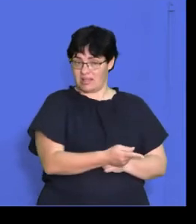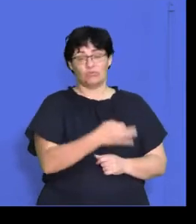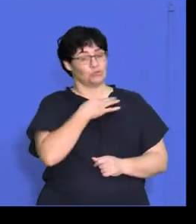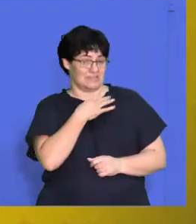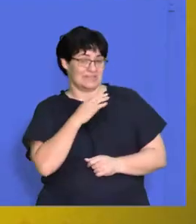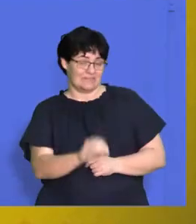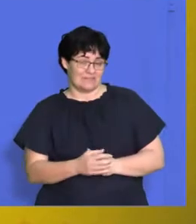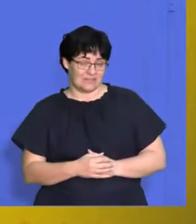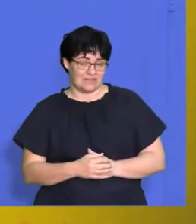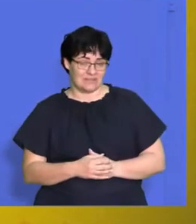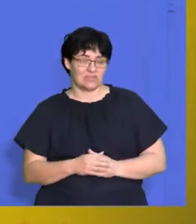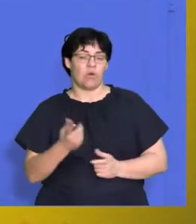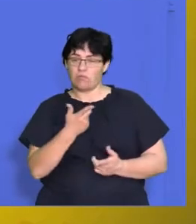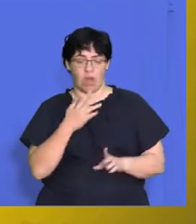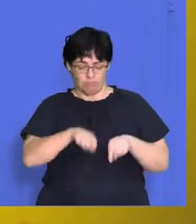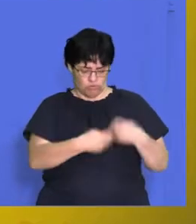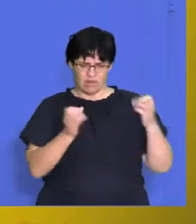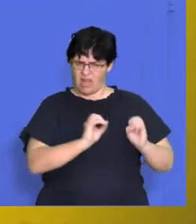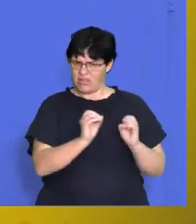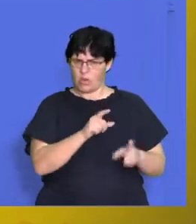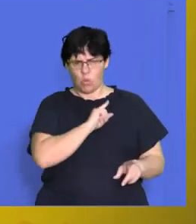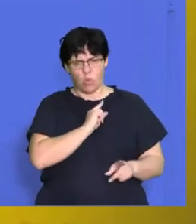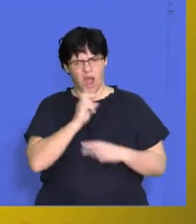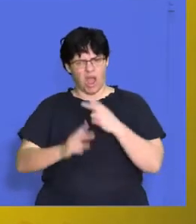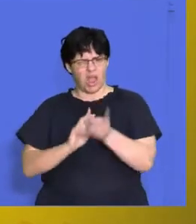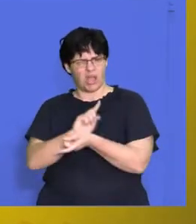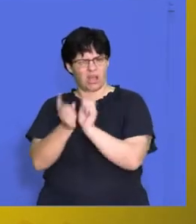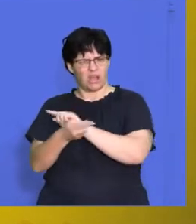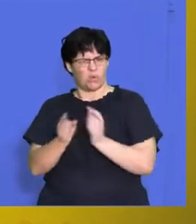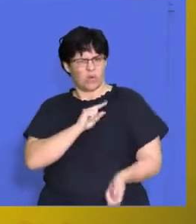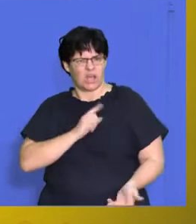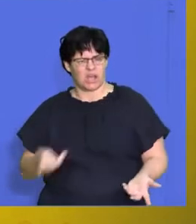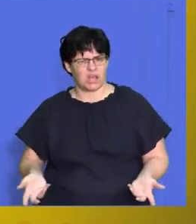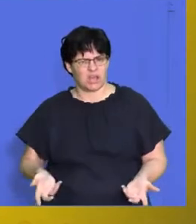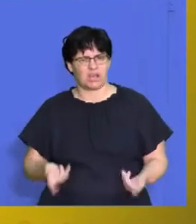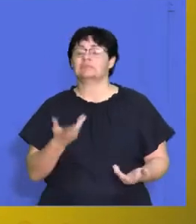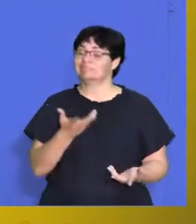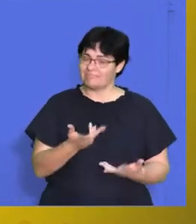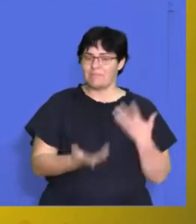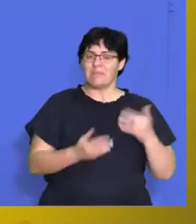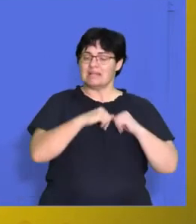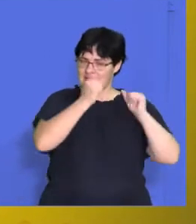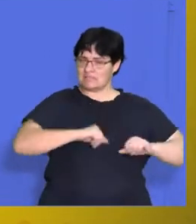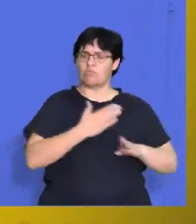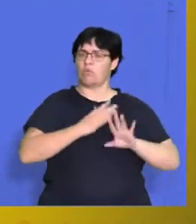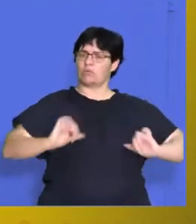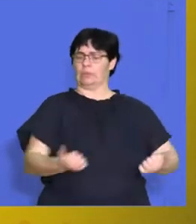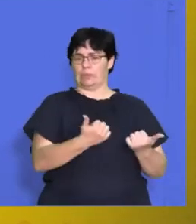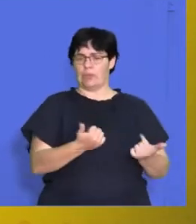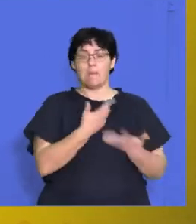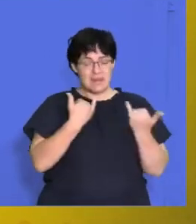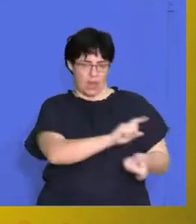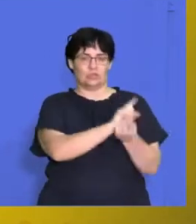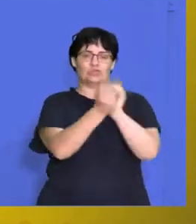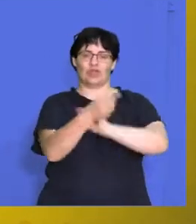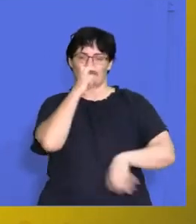there's an old saying if it's not broke then why are we fixing it so we might have a system that's working really well and we change